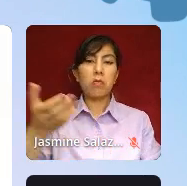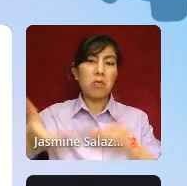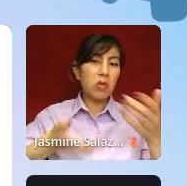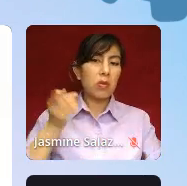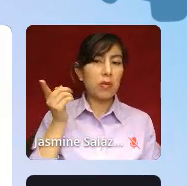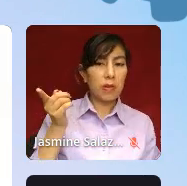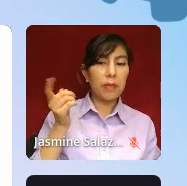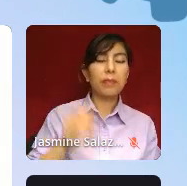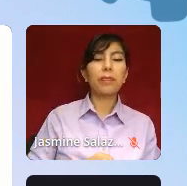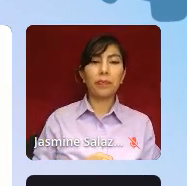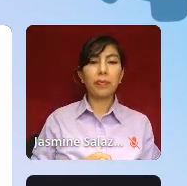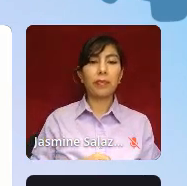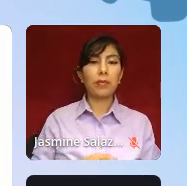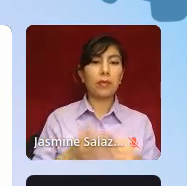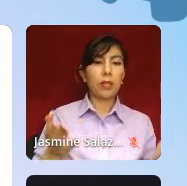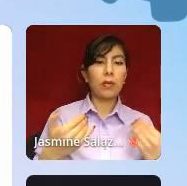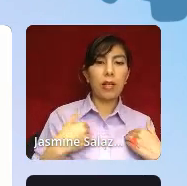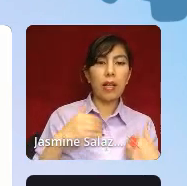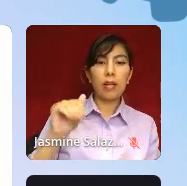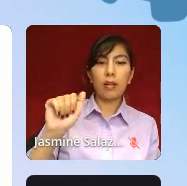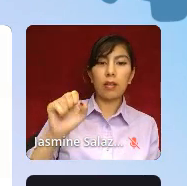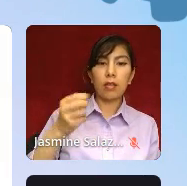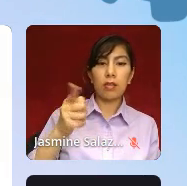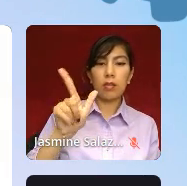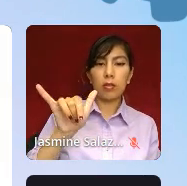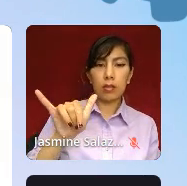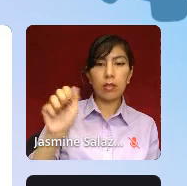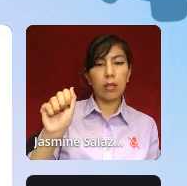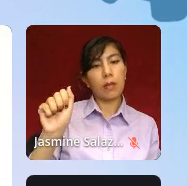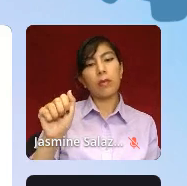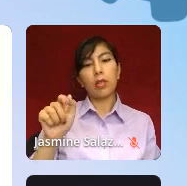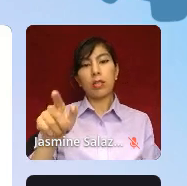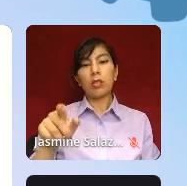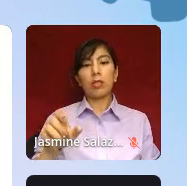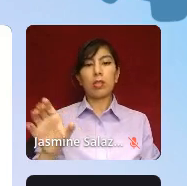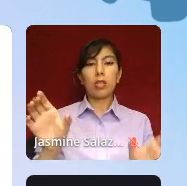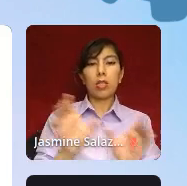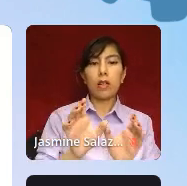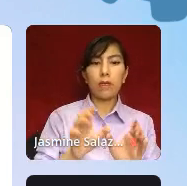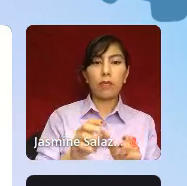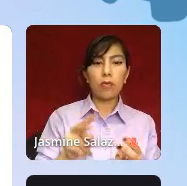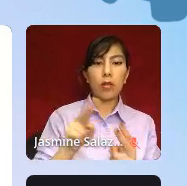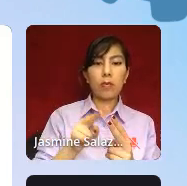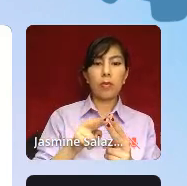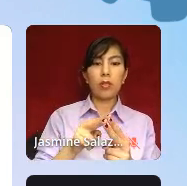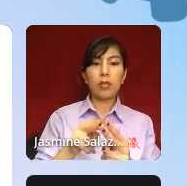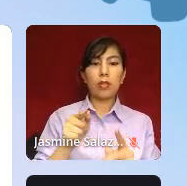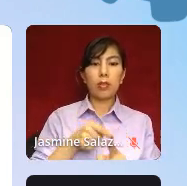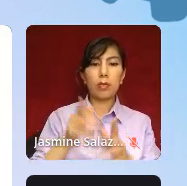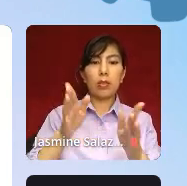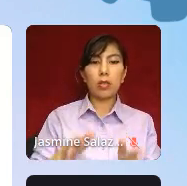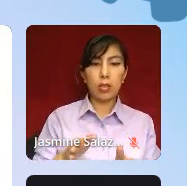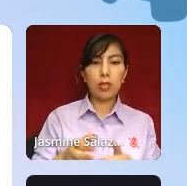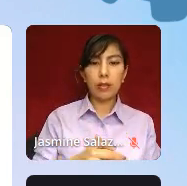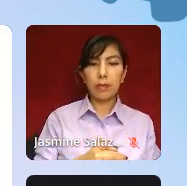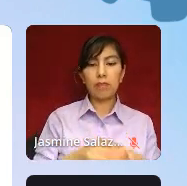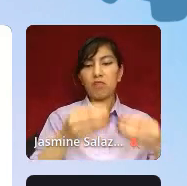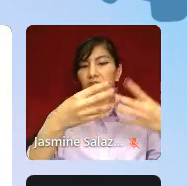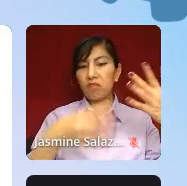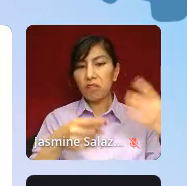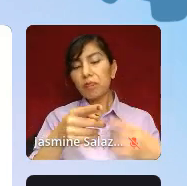So here we have Ashley Albert. Ashley is a certified peer specialist, suicide prevention, foster care, domestic violence activist,